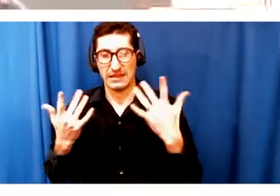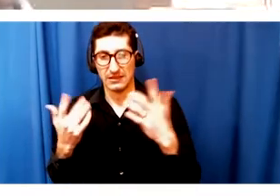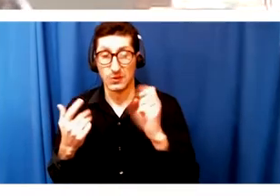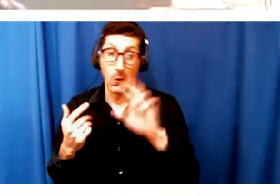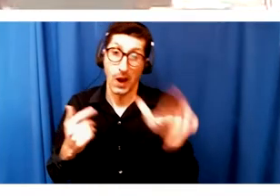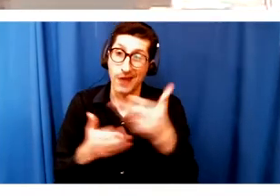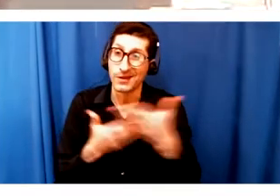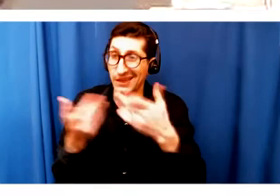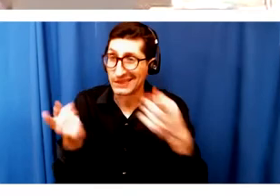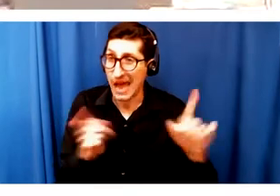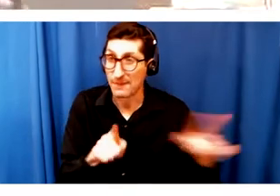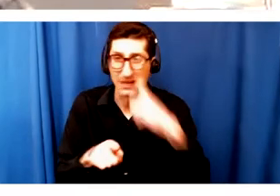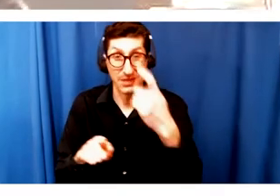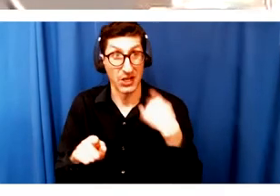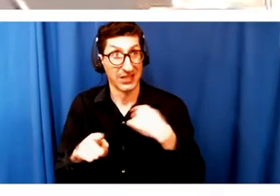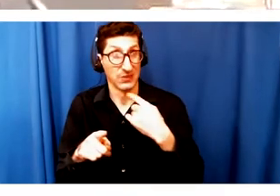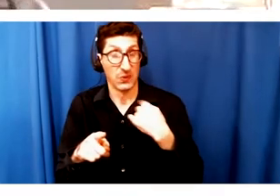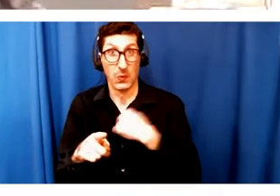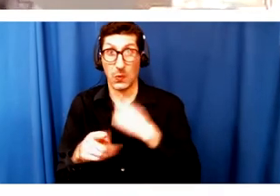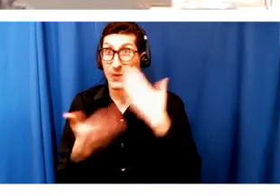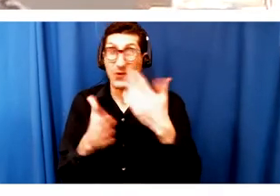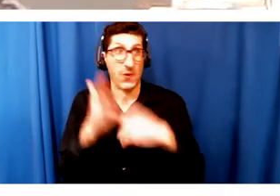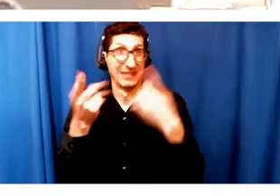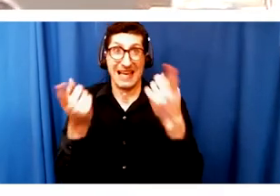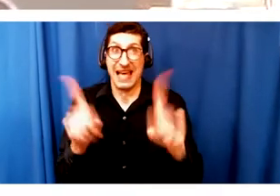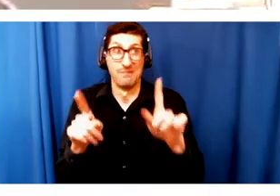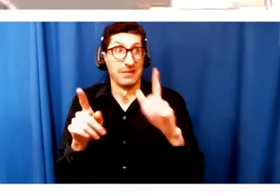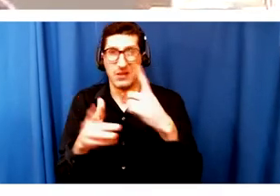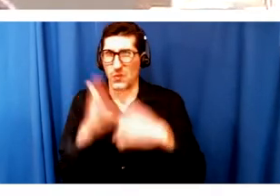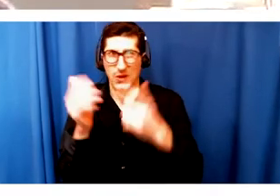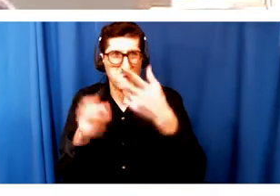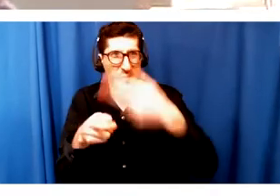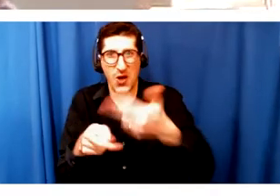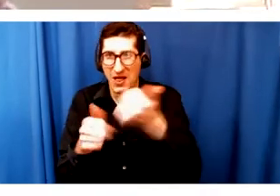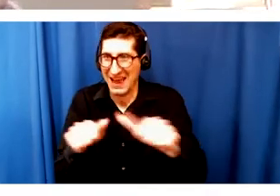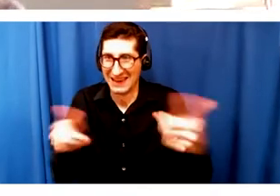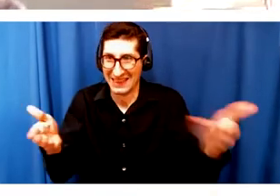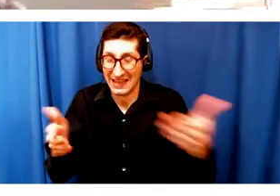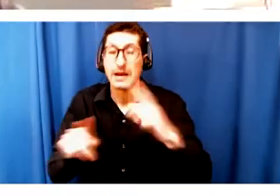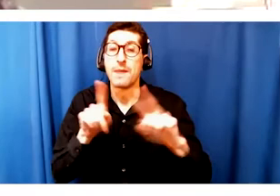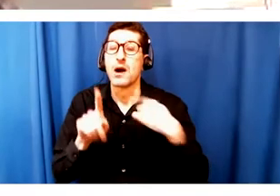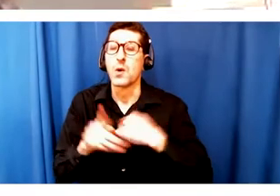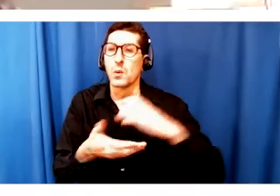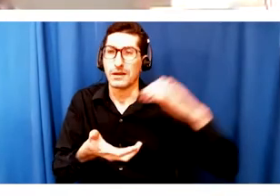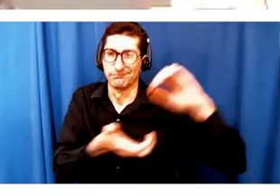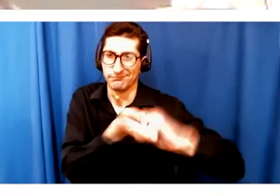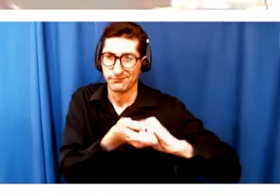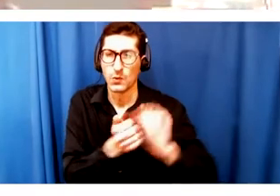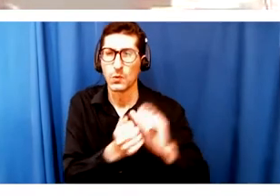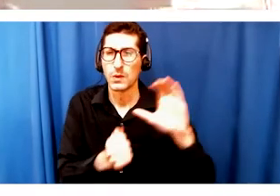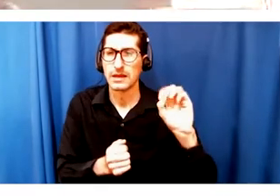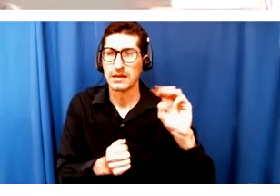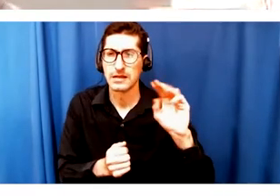time when we don't know what anything is anymore. So we were able to partner with Commonwealth Shakespeare Company